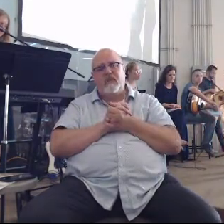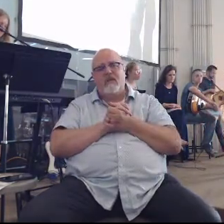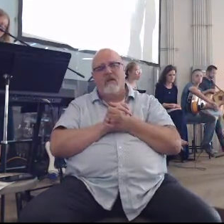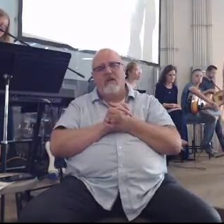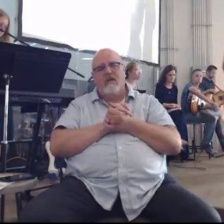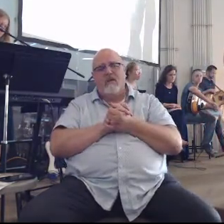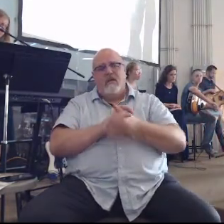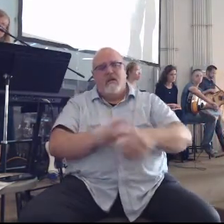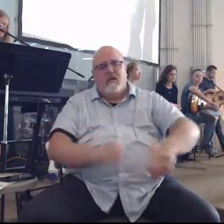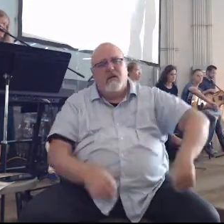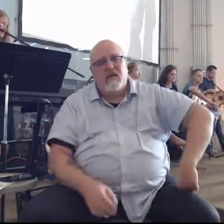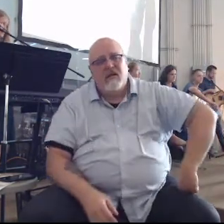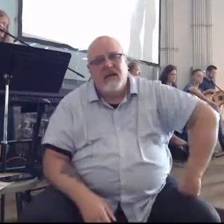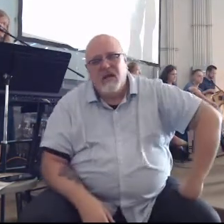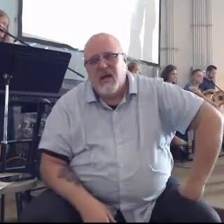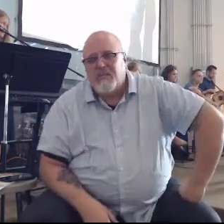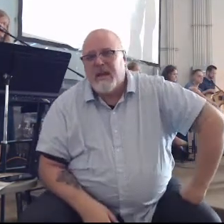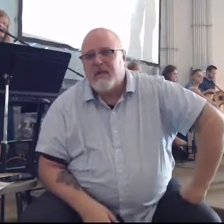man